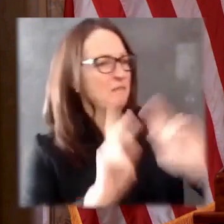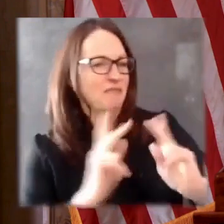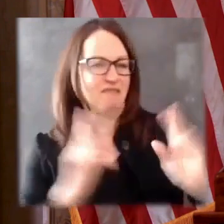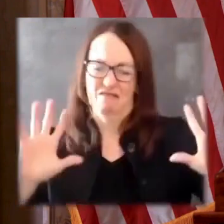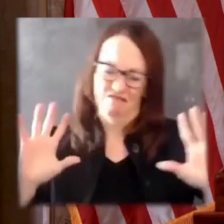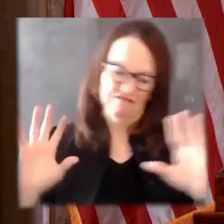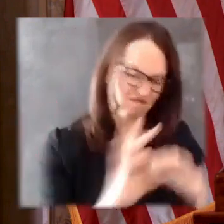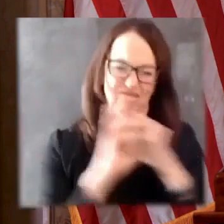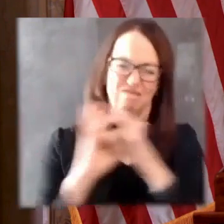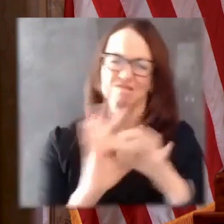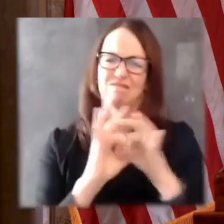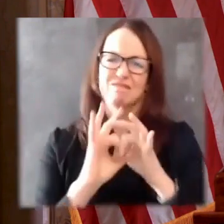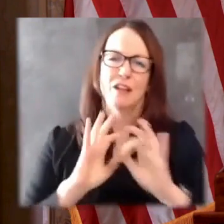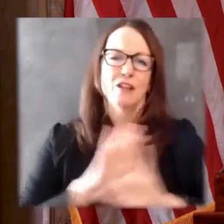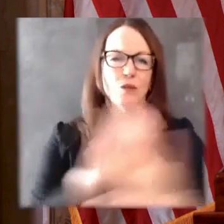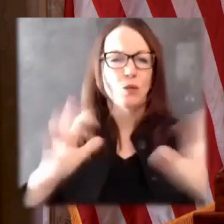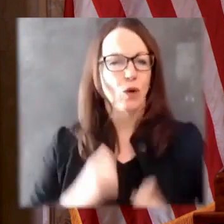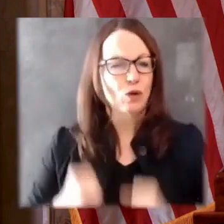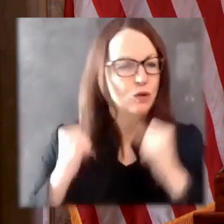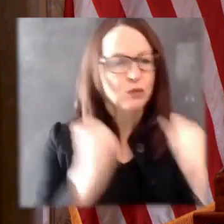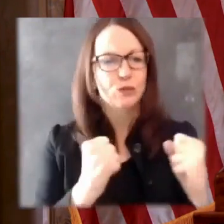neighbors need us the most.